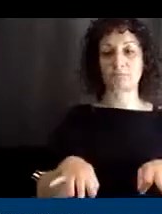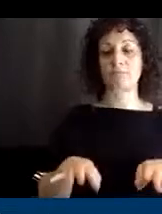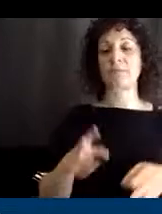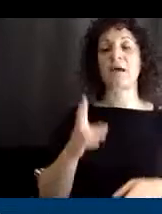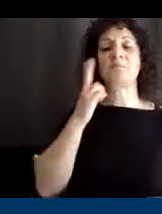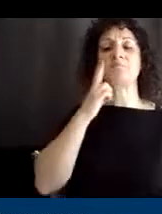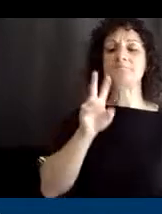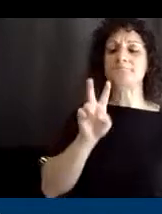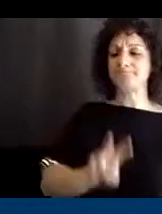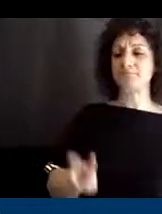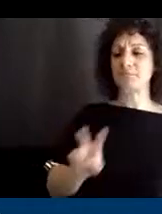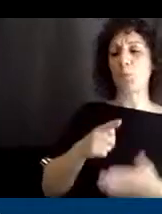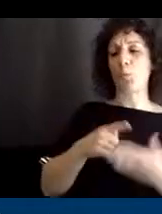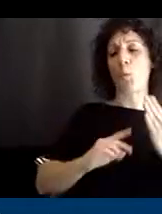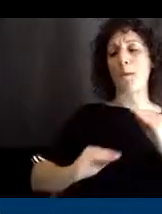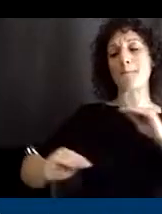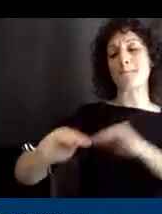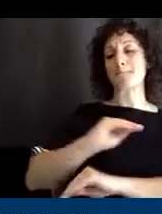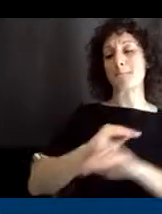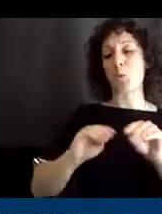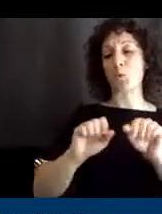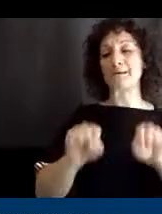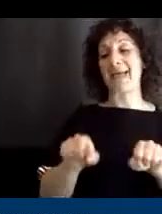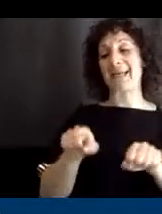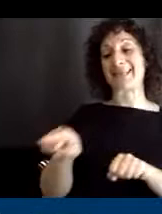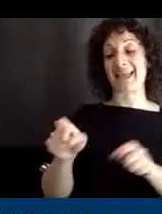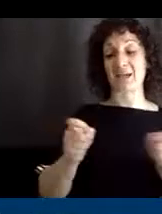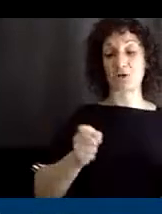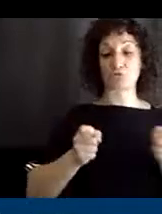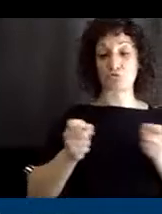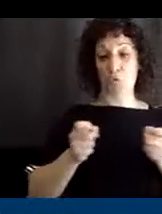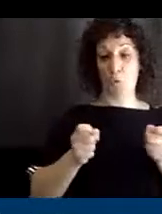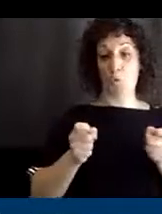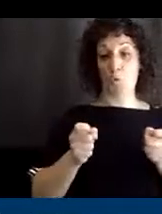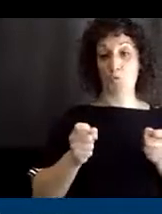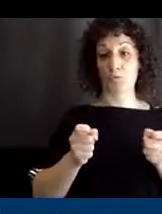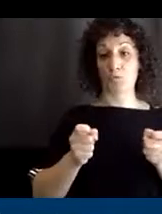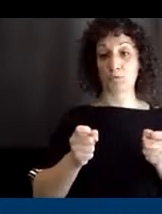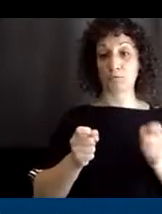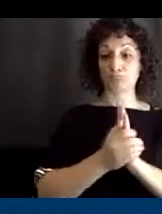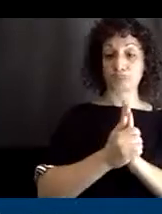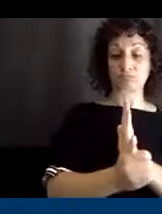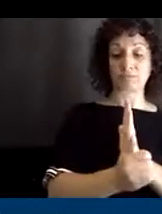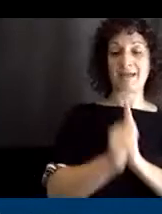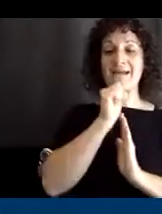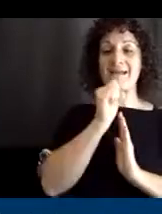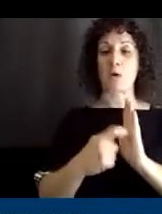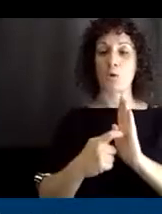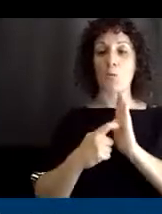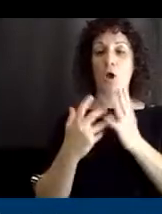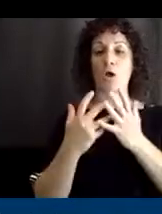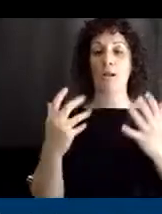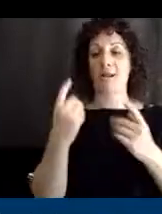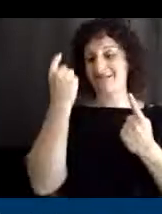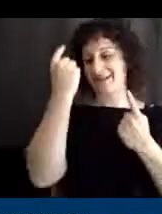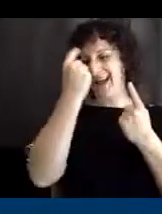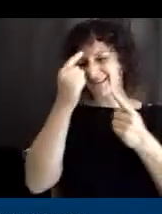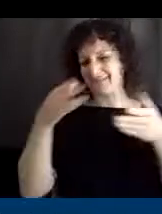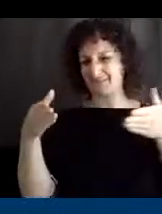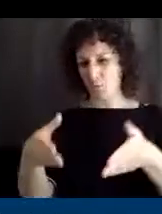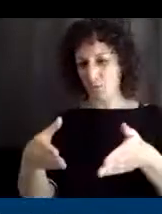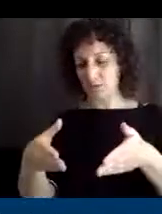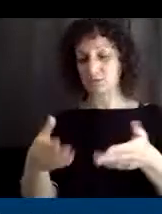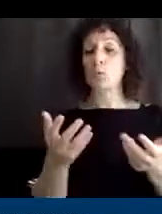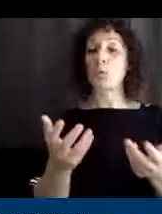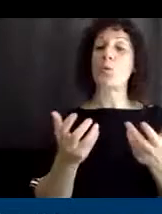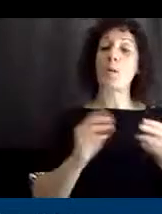do they have that they can control consistently and that don't require a lot of cognitive focus. So, we want the movement to be